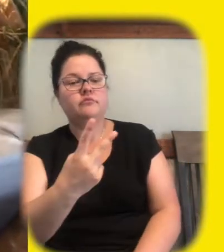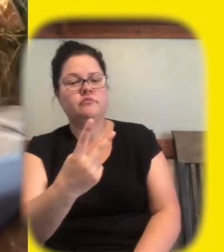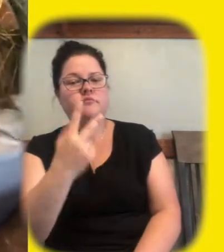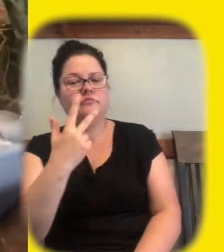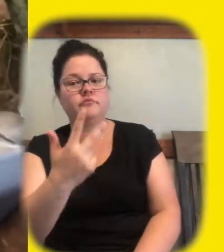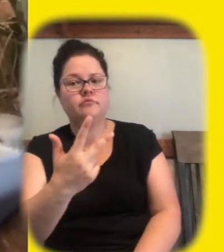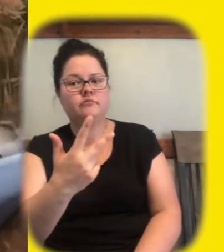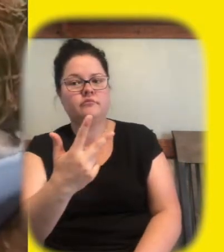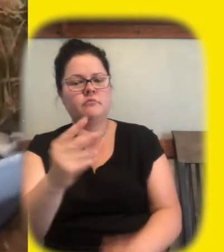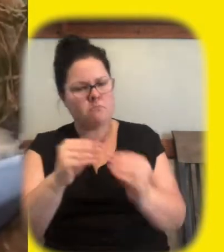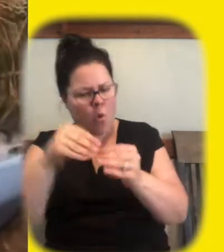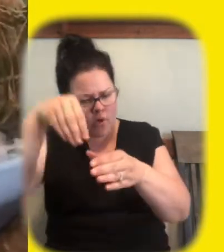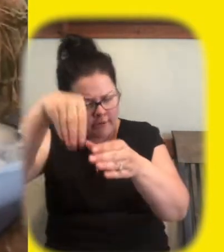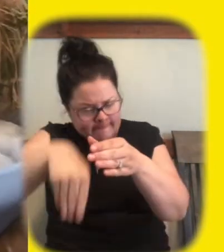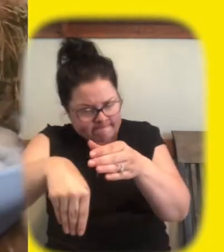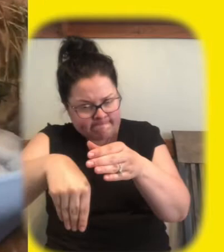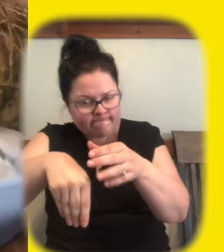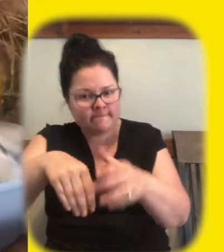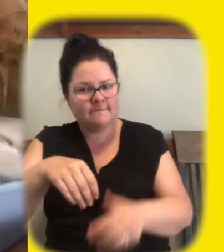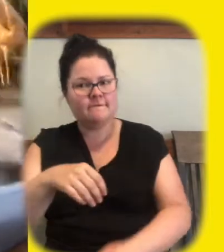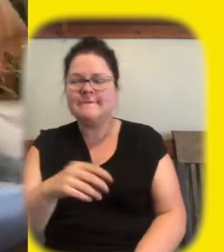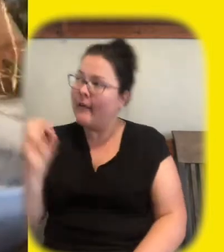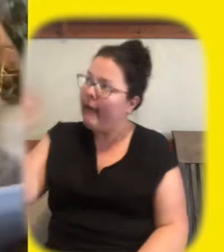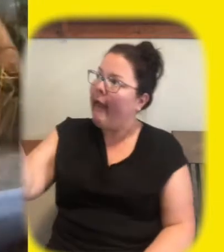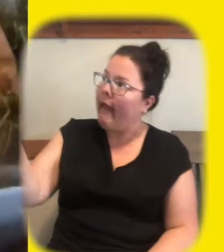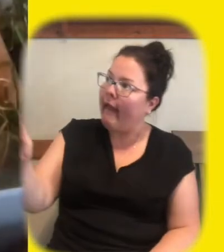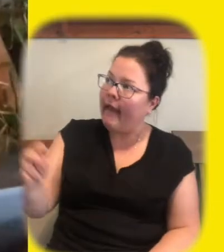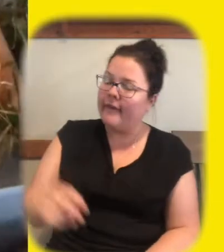one two three all the way in